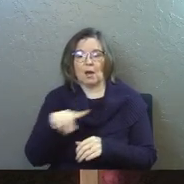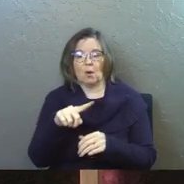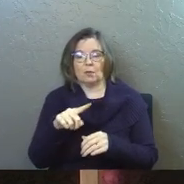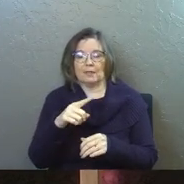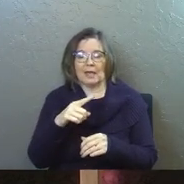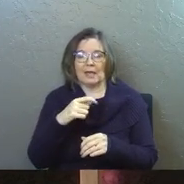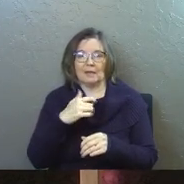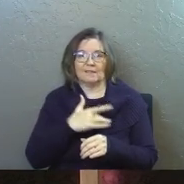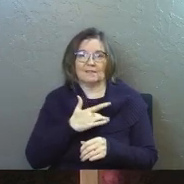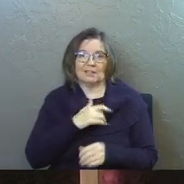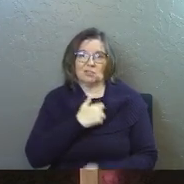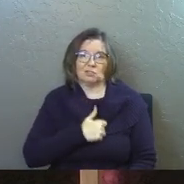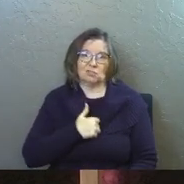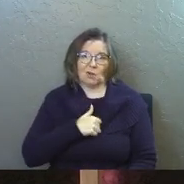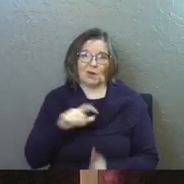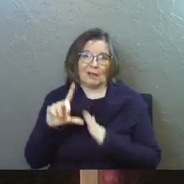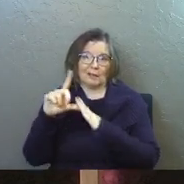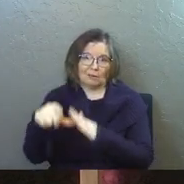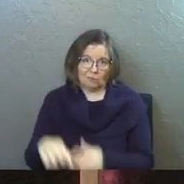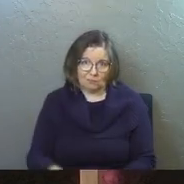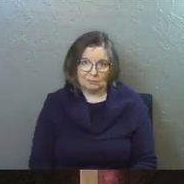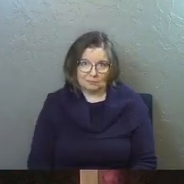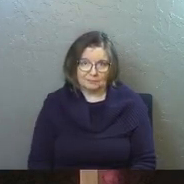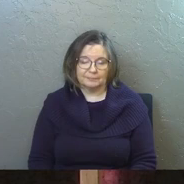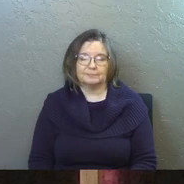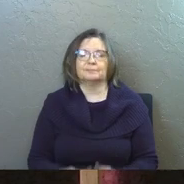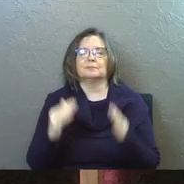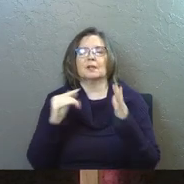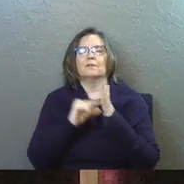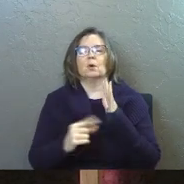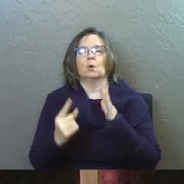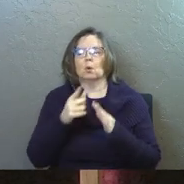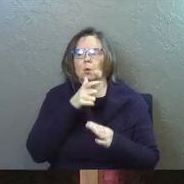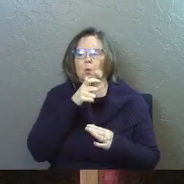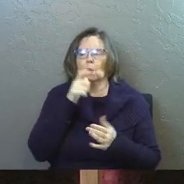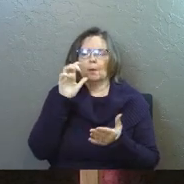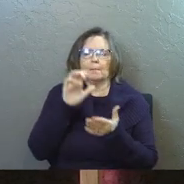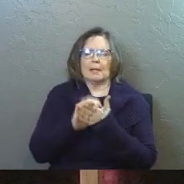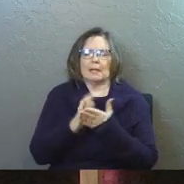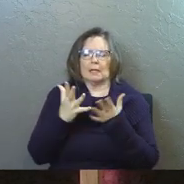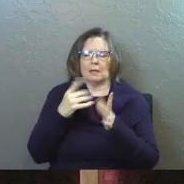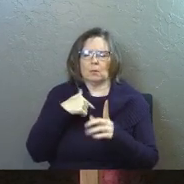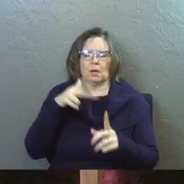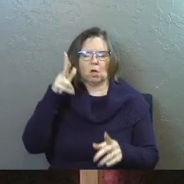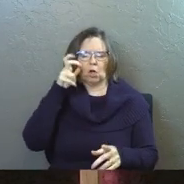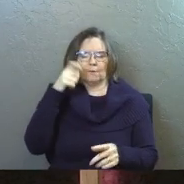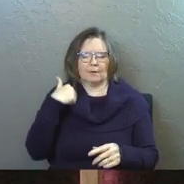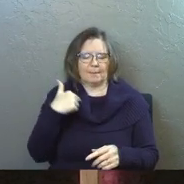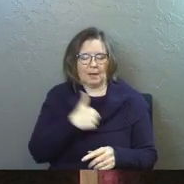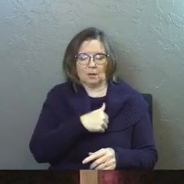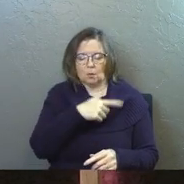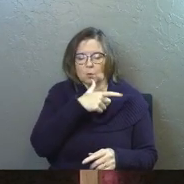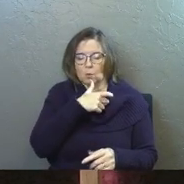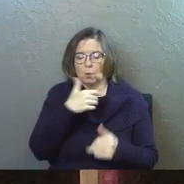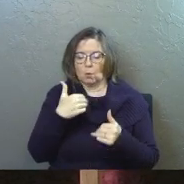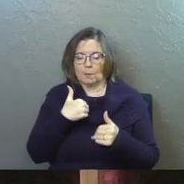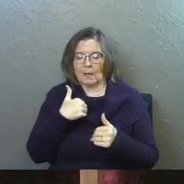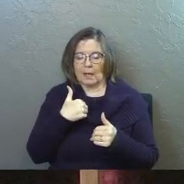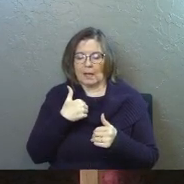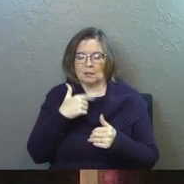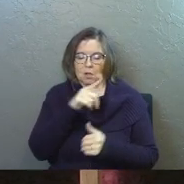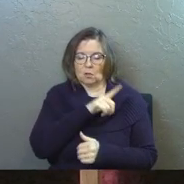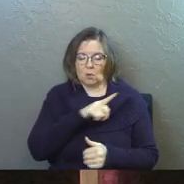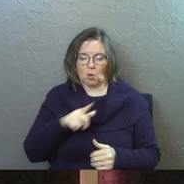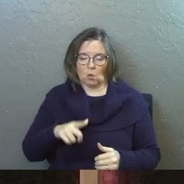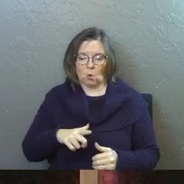they regret it. Okay. Verse one, who has believed what he has heard from us and to whom has the arm